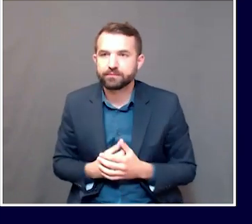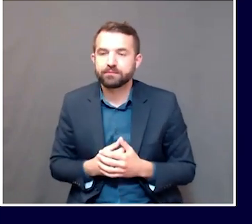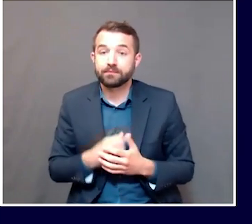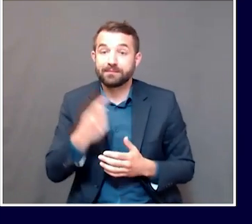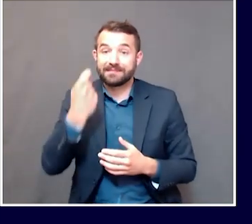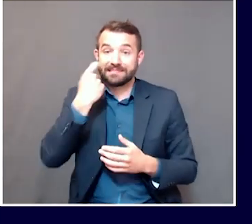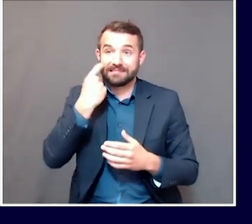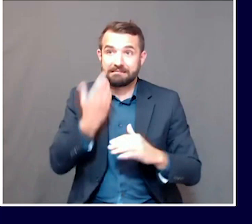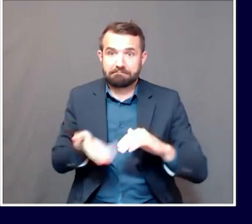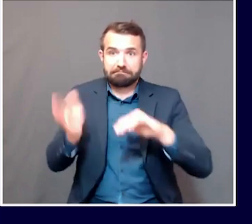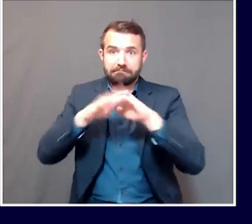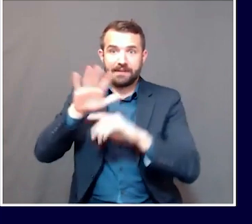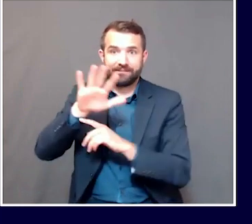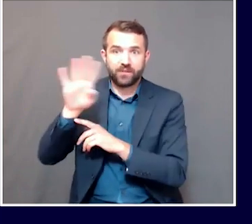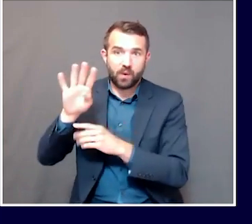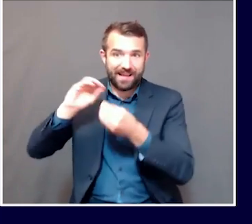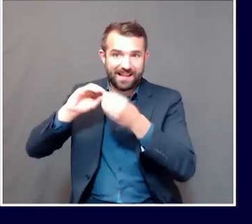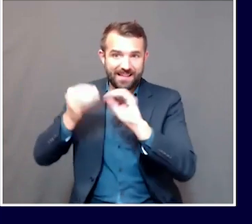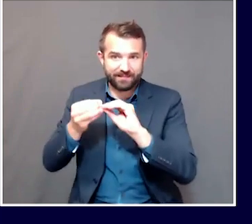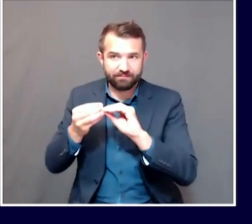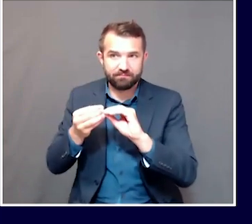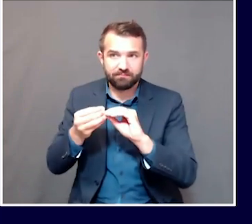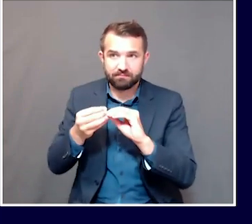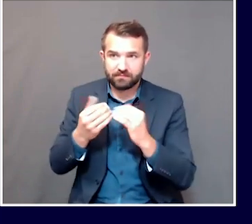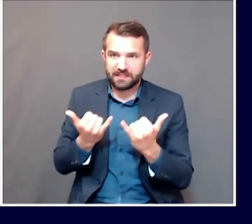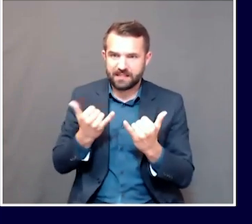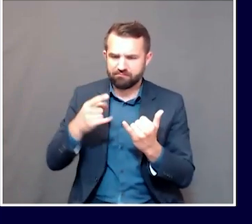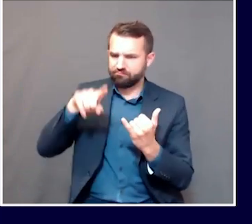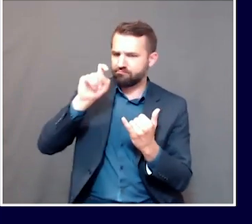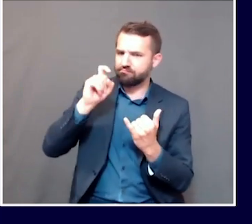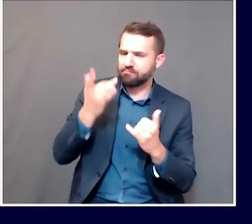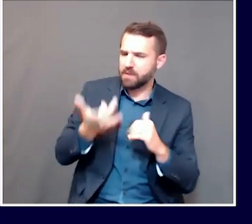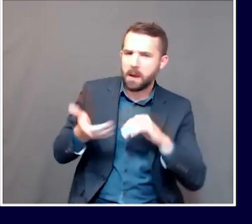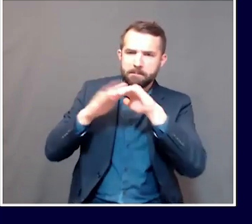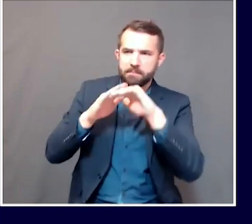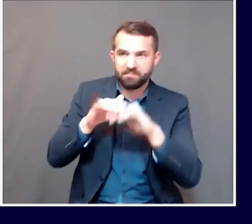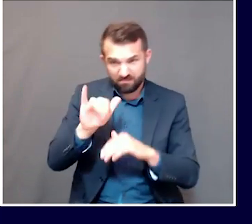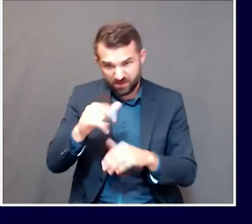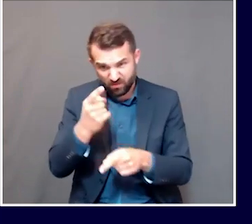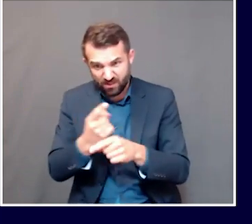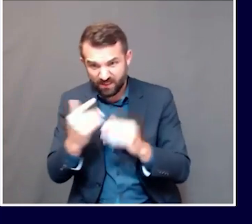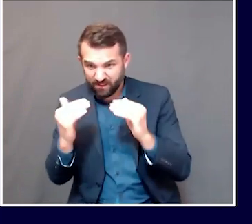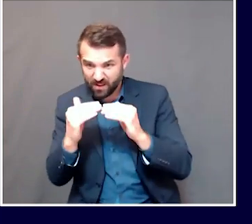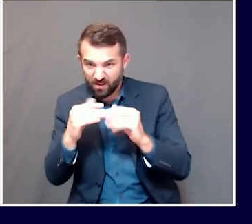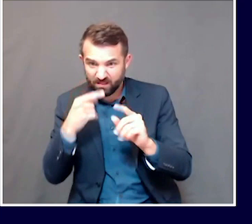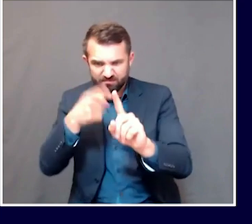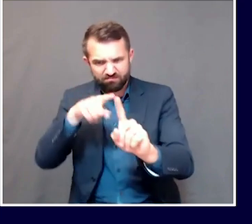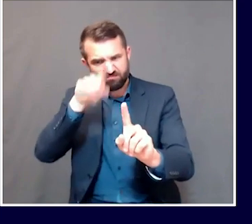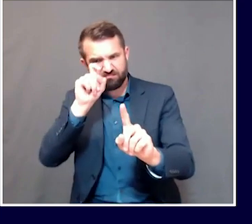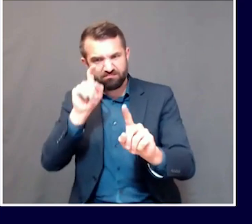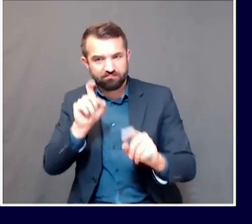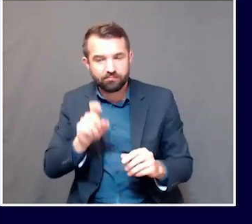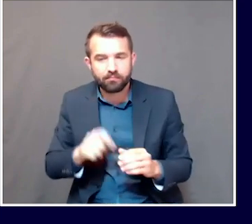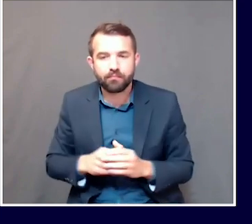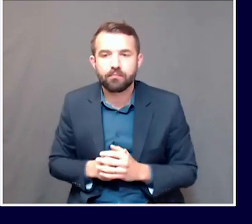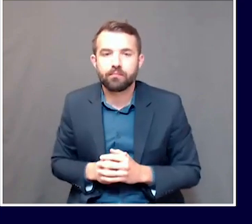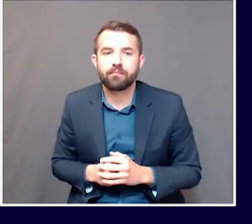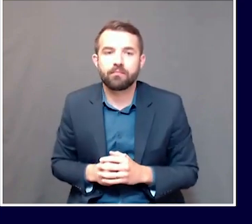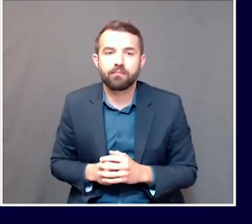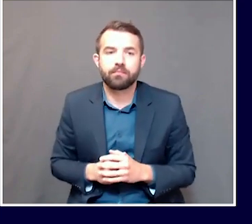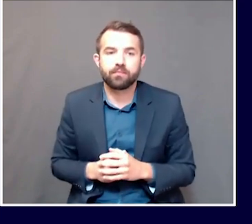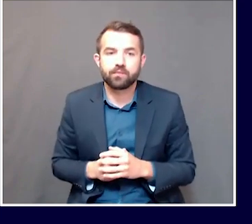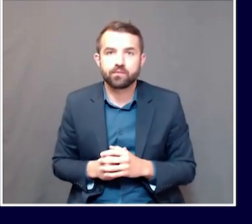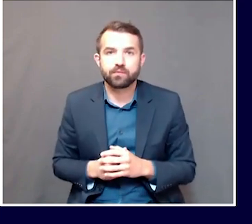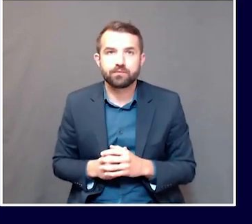54 cases is a bit of a mystery at this point. Is that fair to say? Well, wouldn't characterize it as a mystery, Steve.